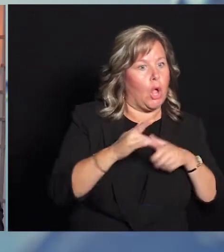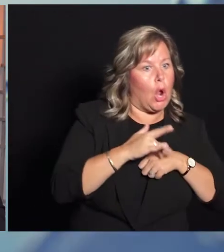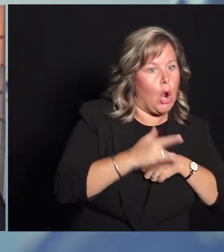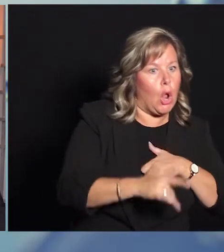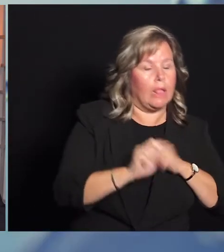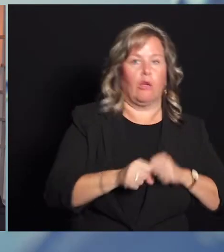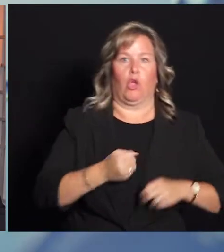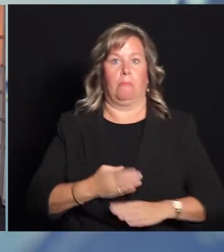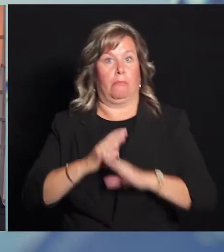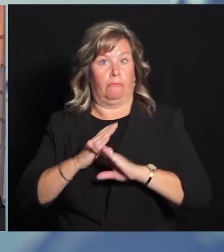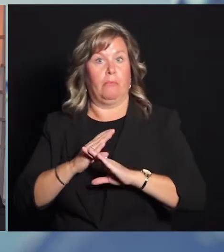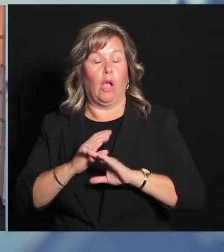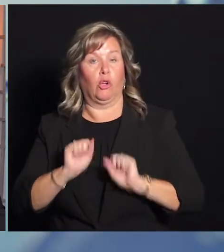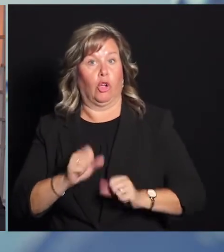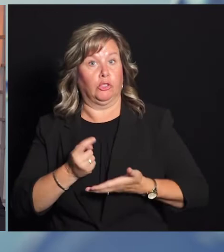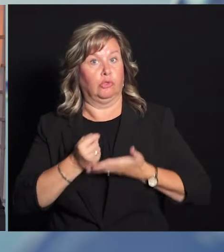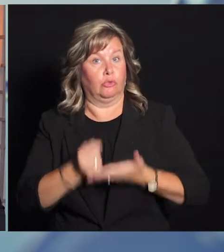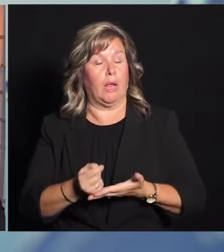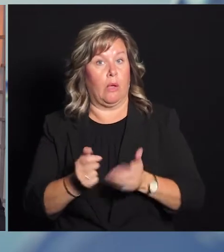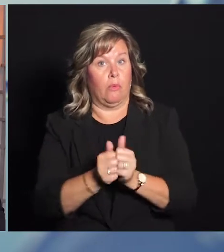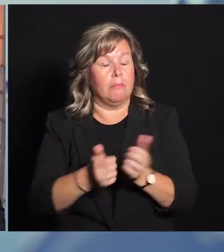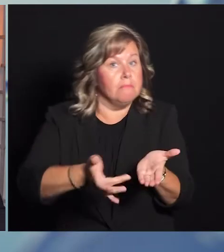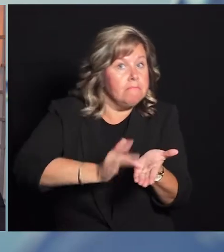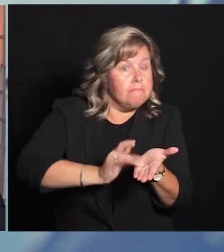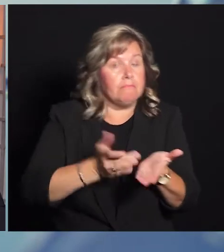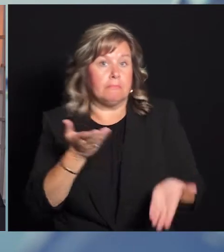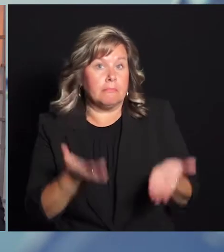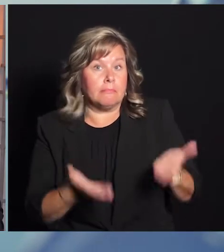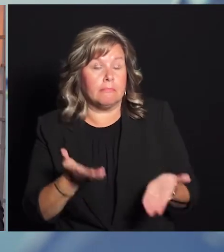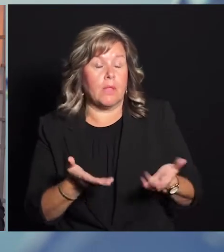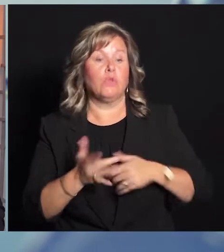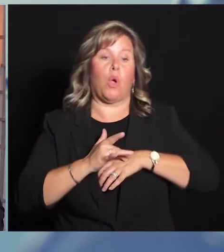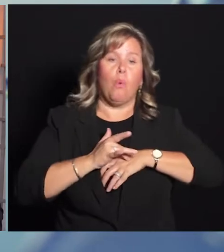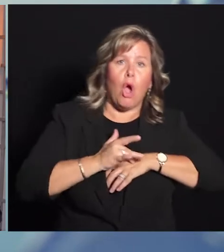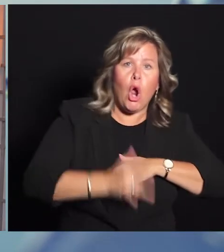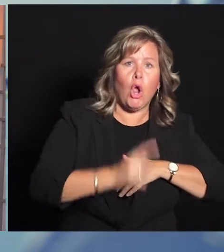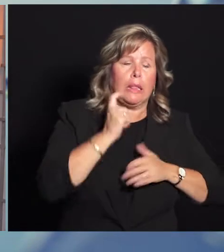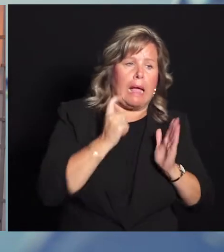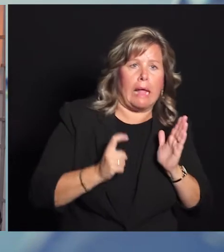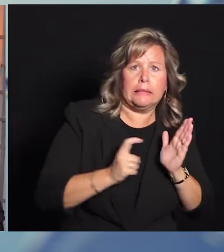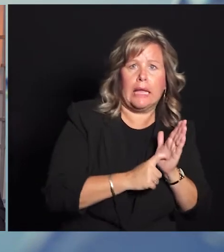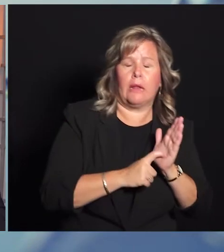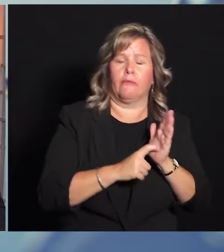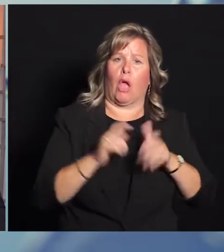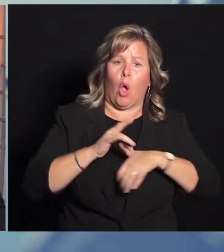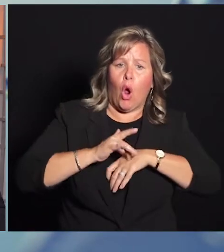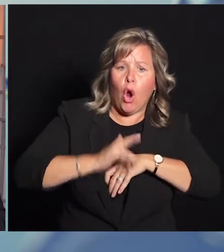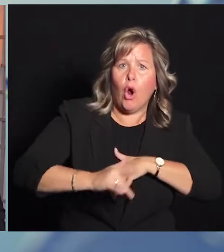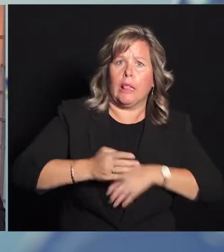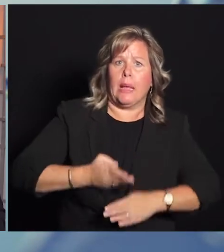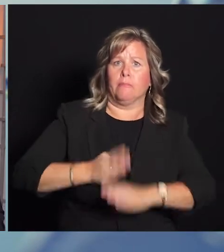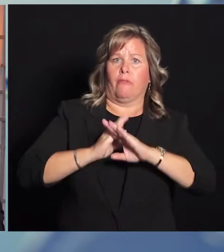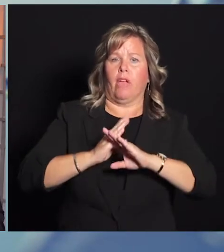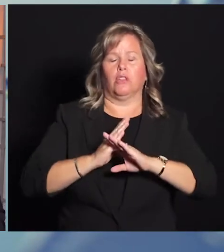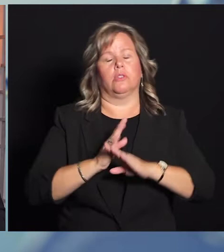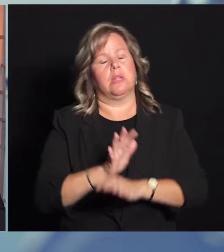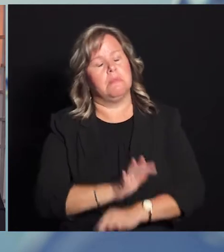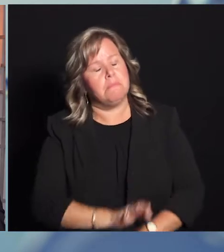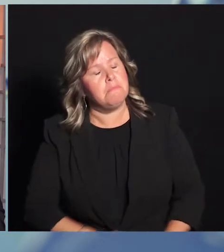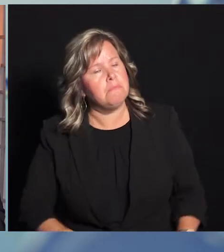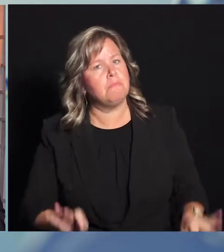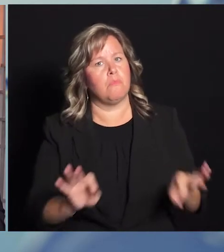prevented. And it may be something else that can be treated as well. But early identification and early prevention